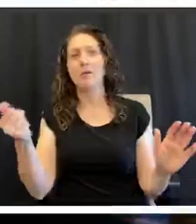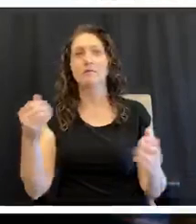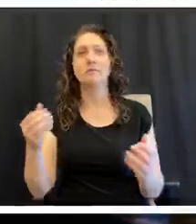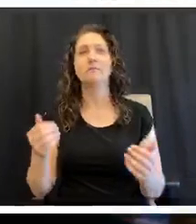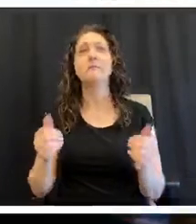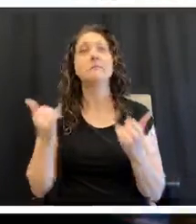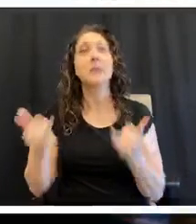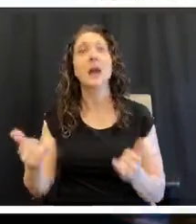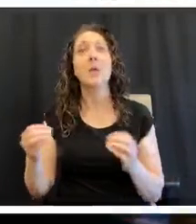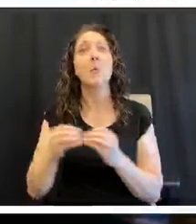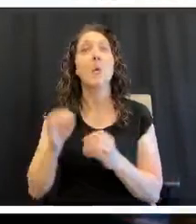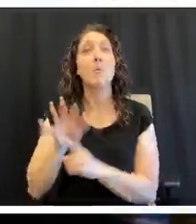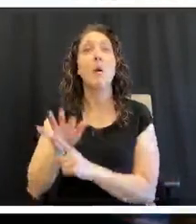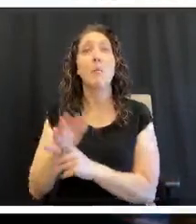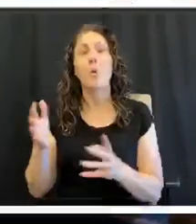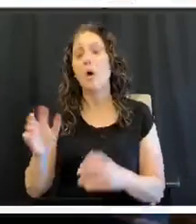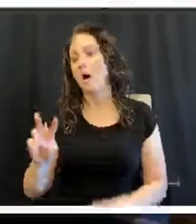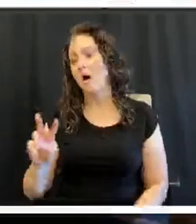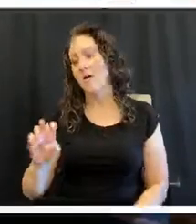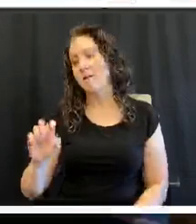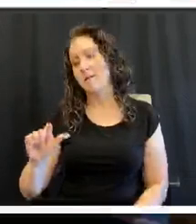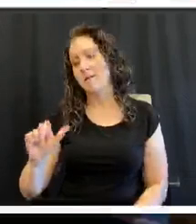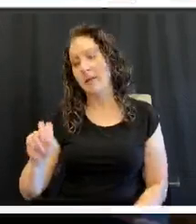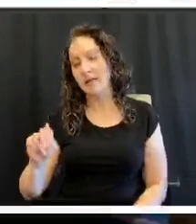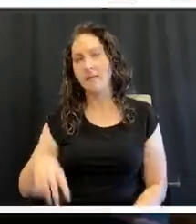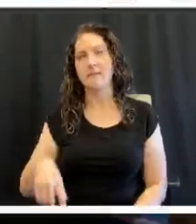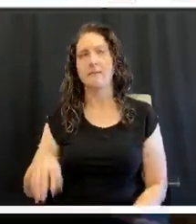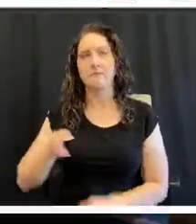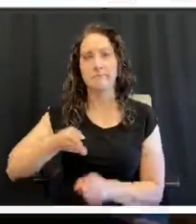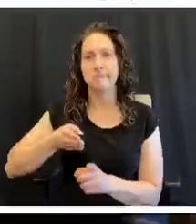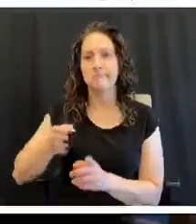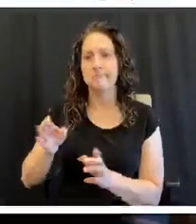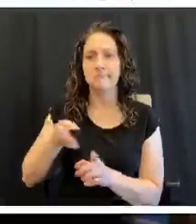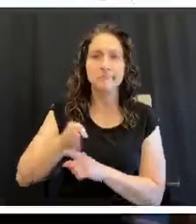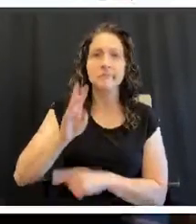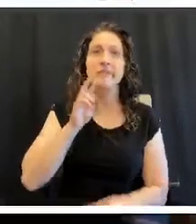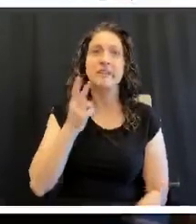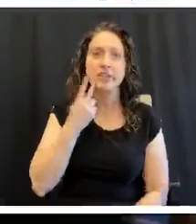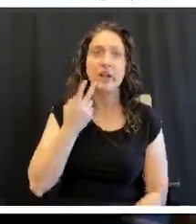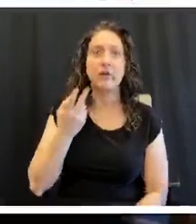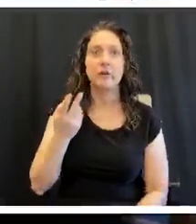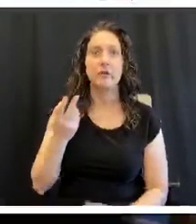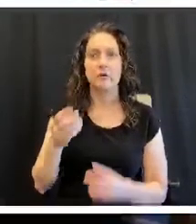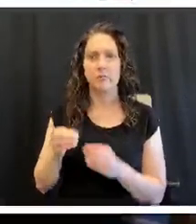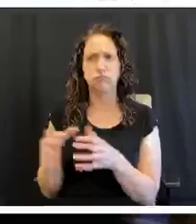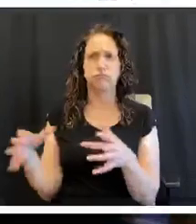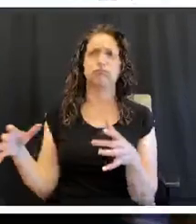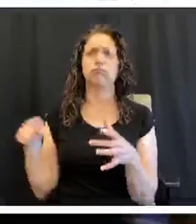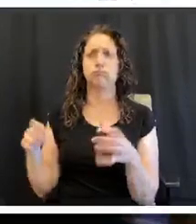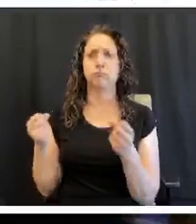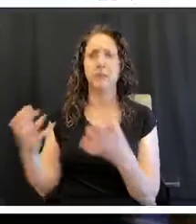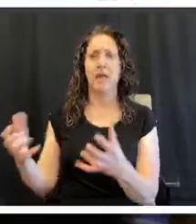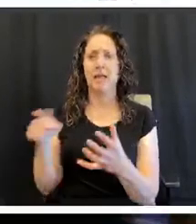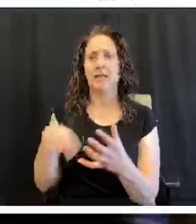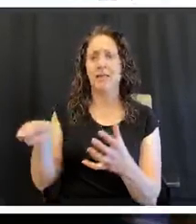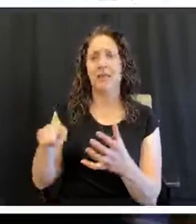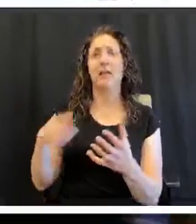vegetarians than I've ever had before. And they're trying to